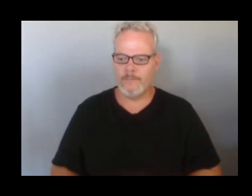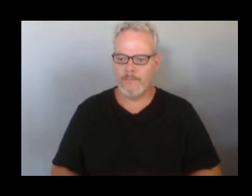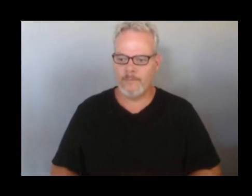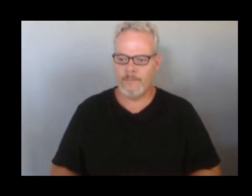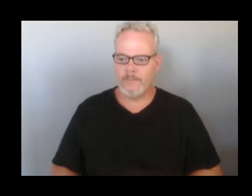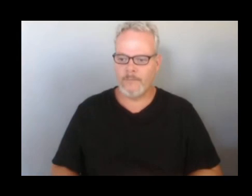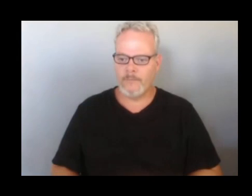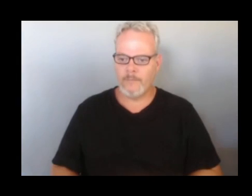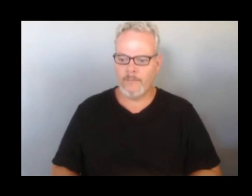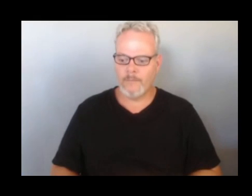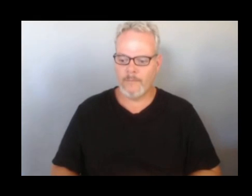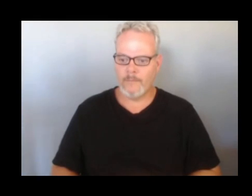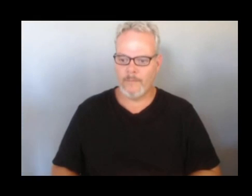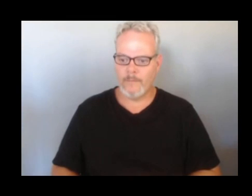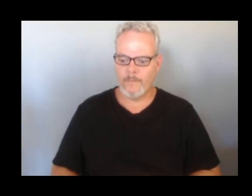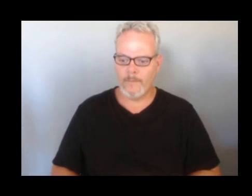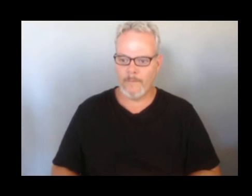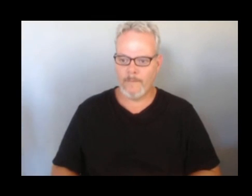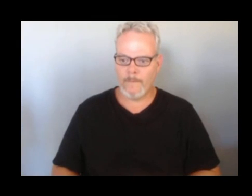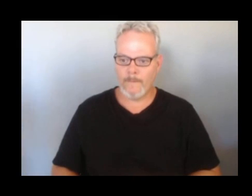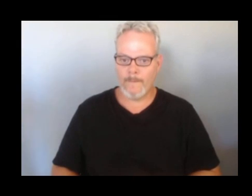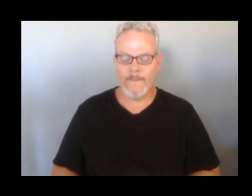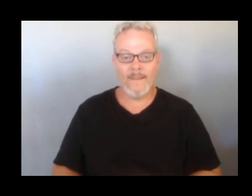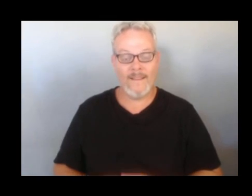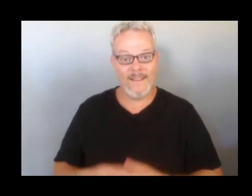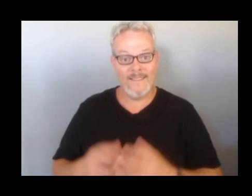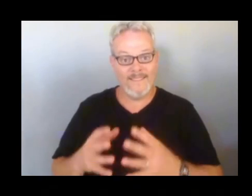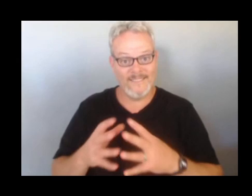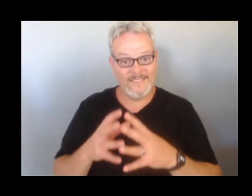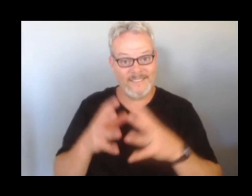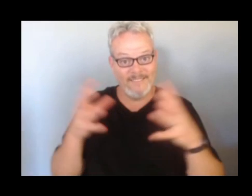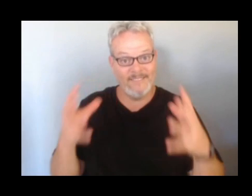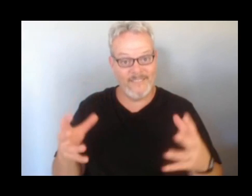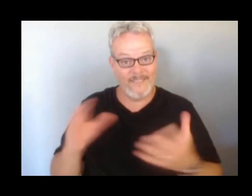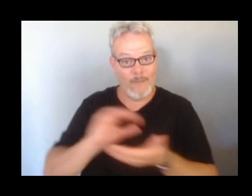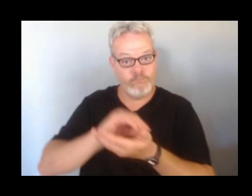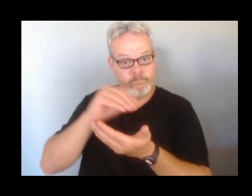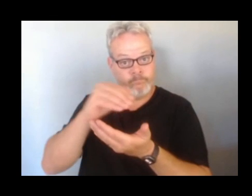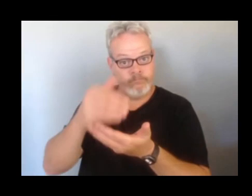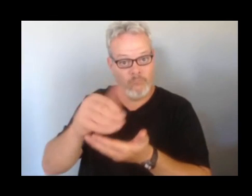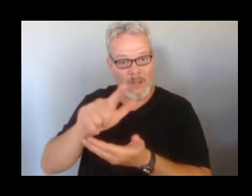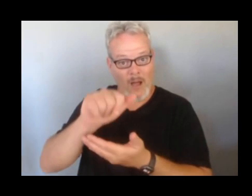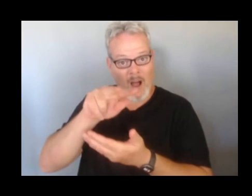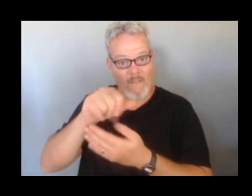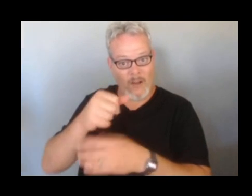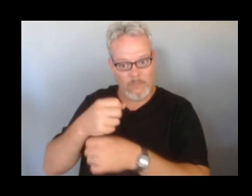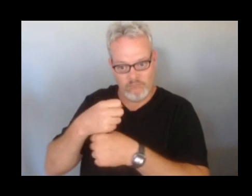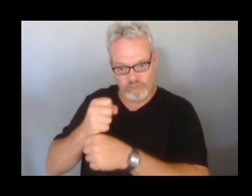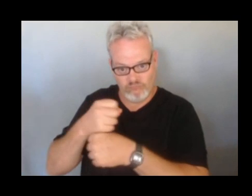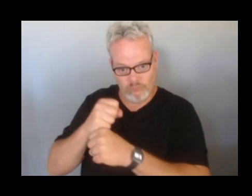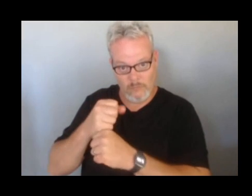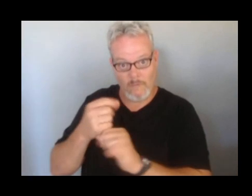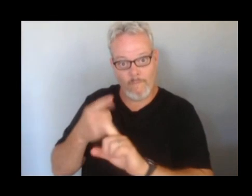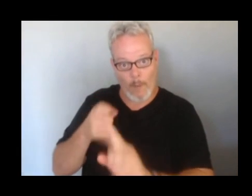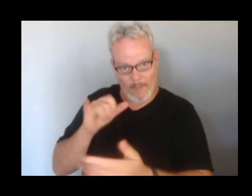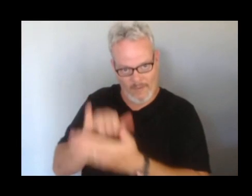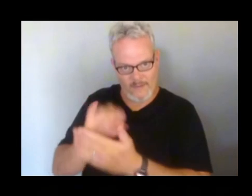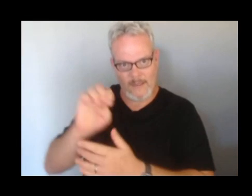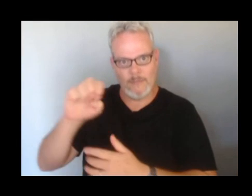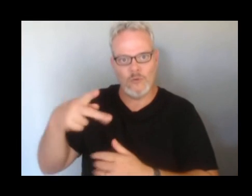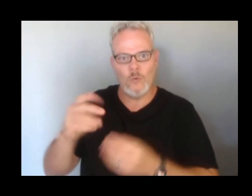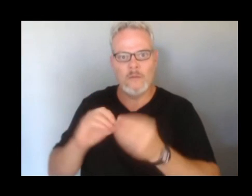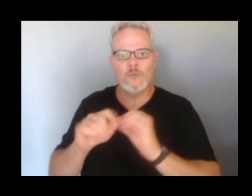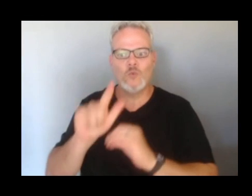So that's the extent of lava produced by episode 28. And we can see here from the USGS table